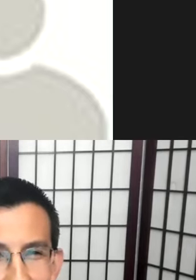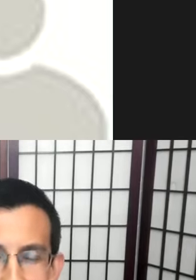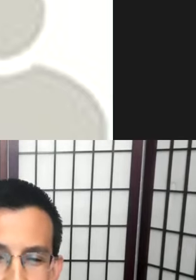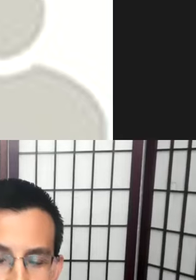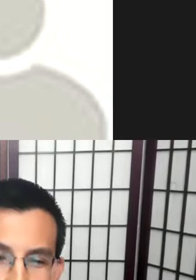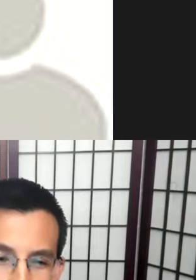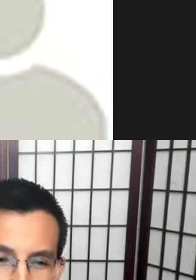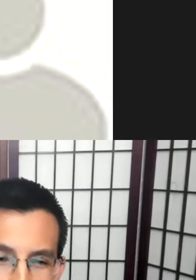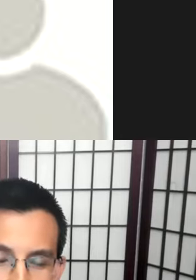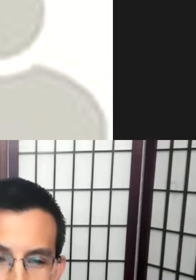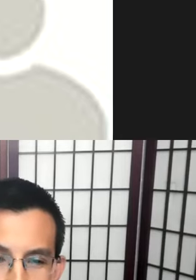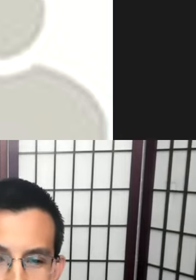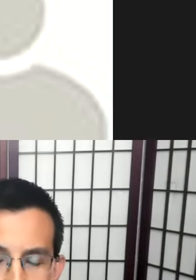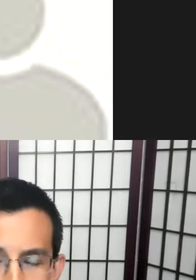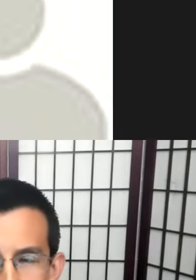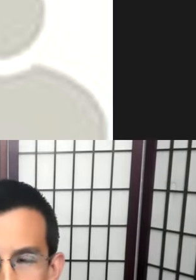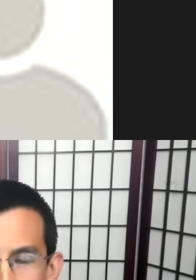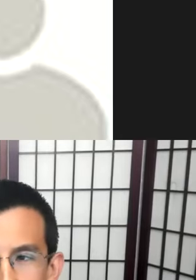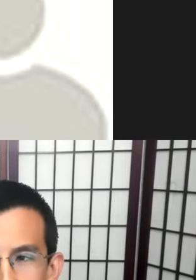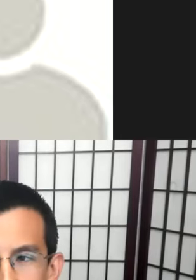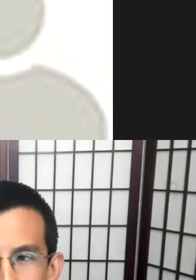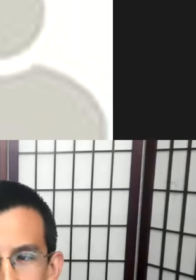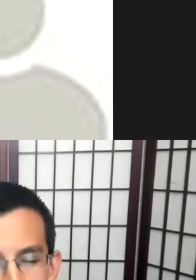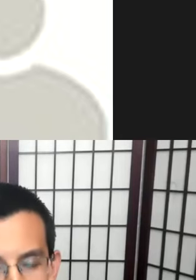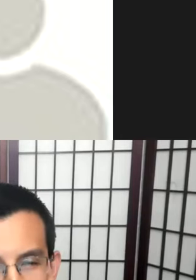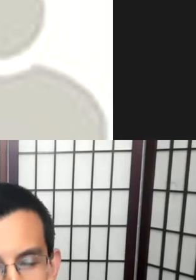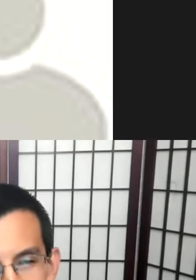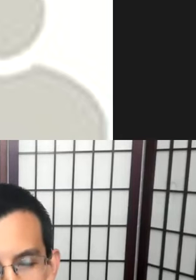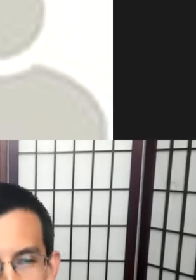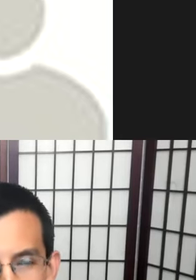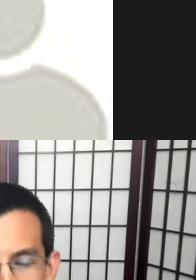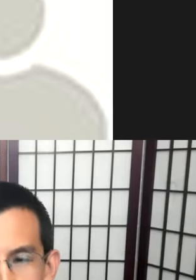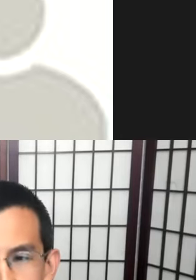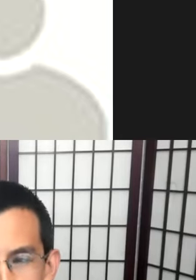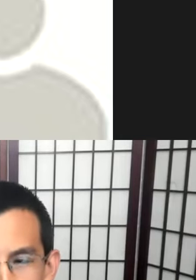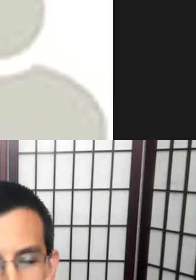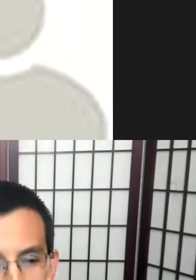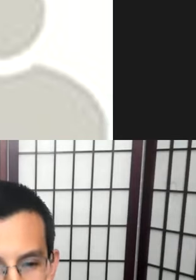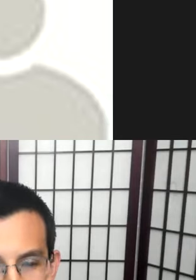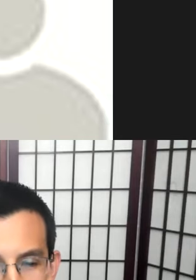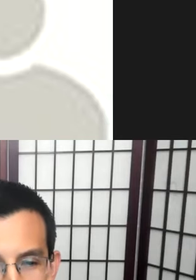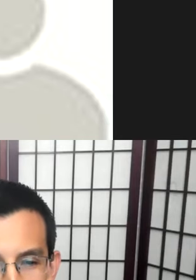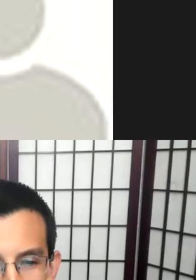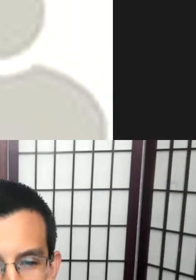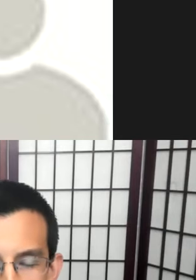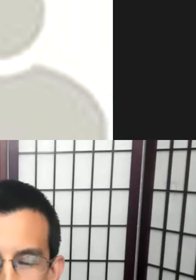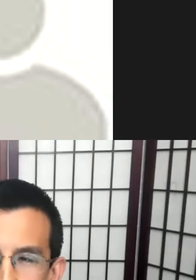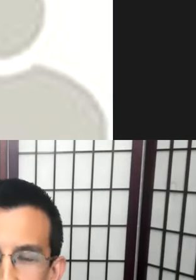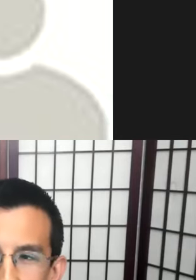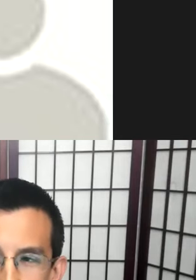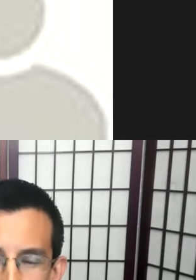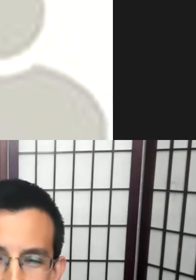It's an idea that doesn't really make sense. I'll tell you my, my thinking on this topic has shifted over the years.